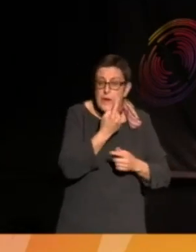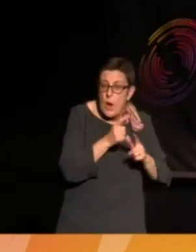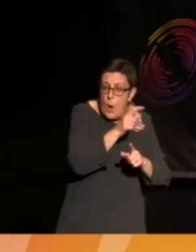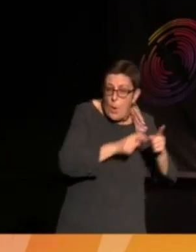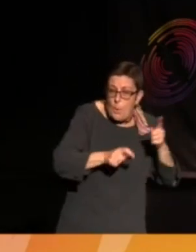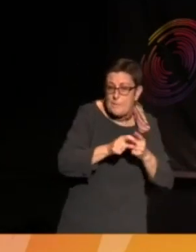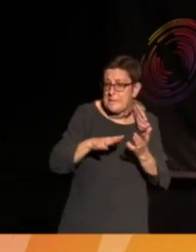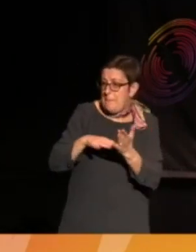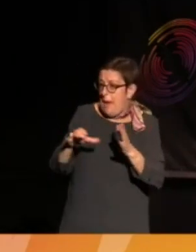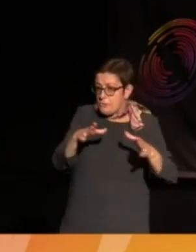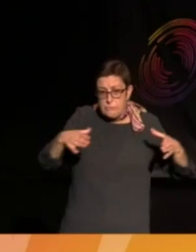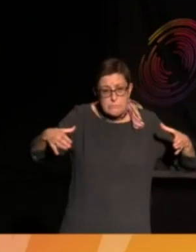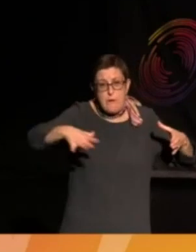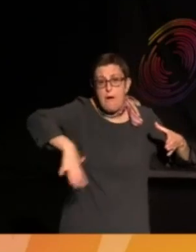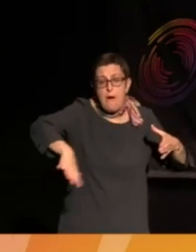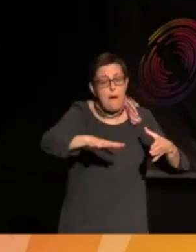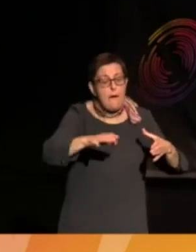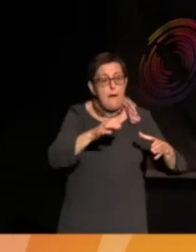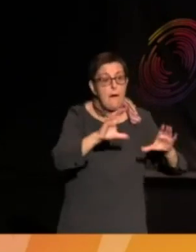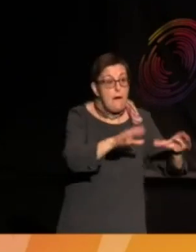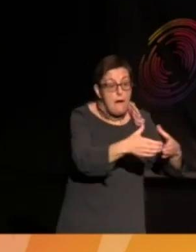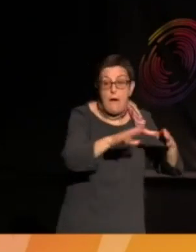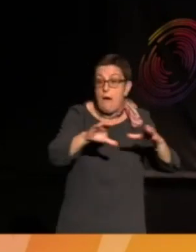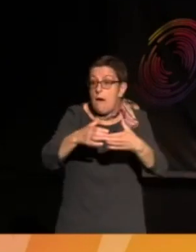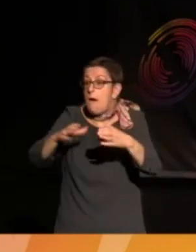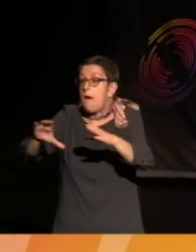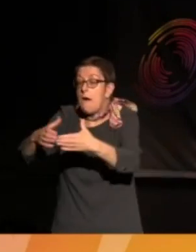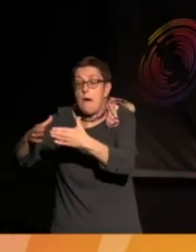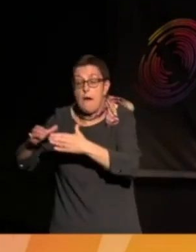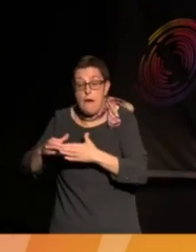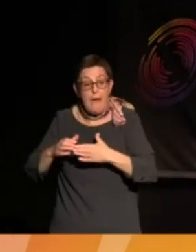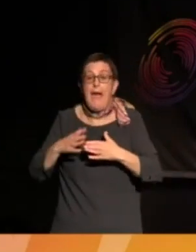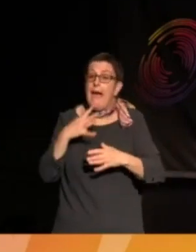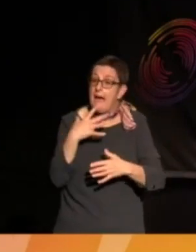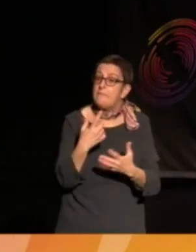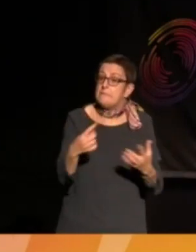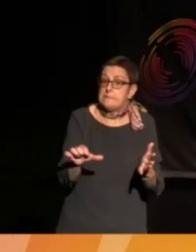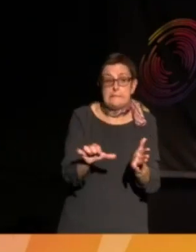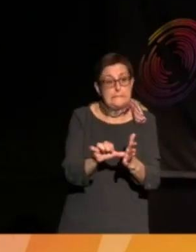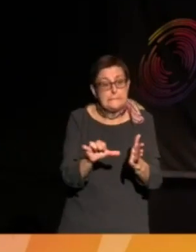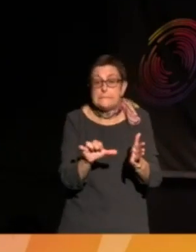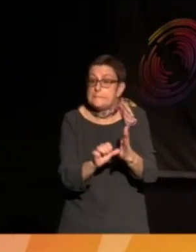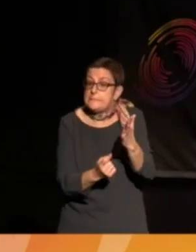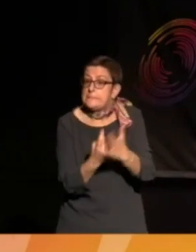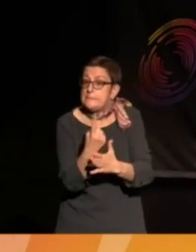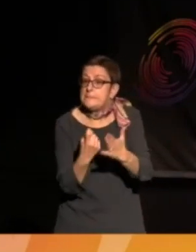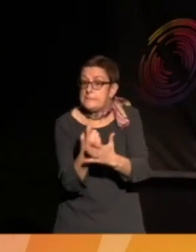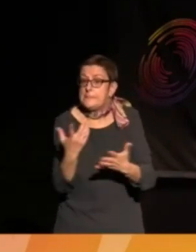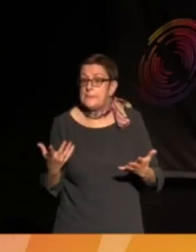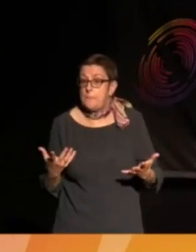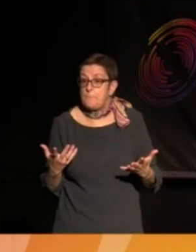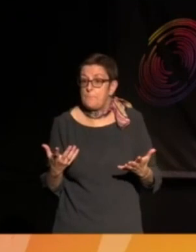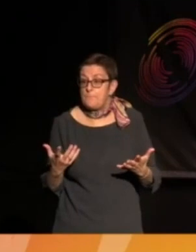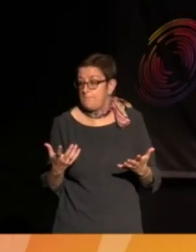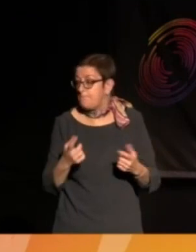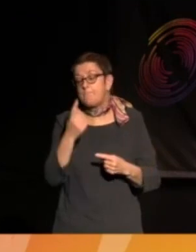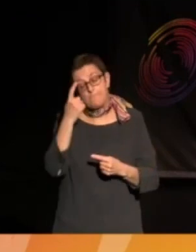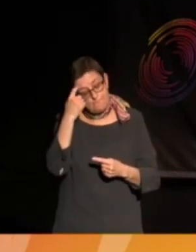which is unable to protect itself now because of the way the world has changed. And, you I think that's